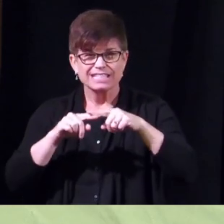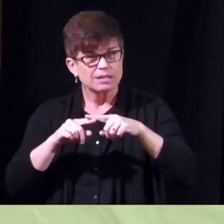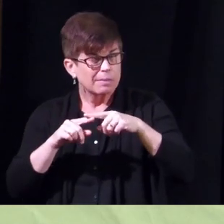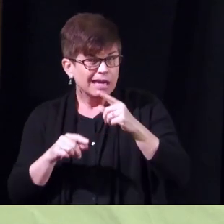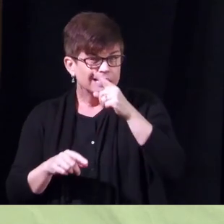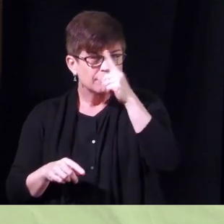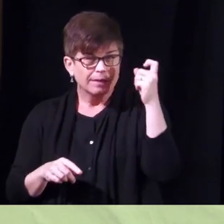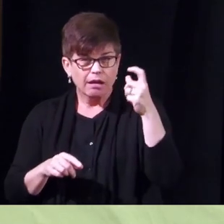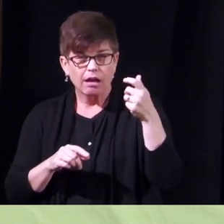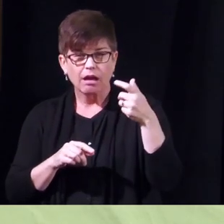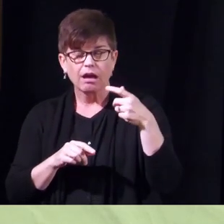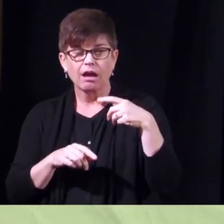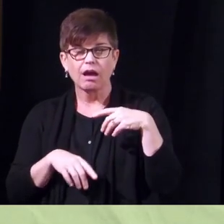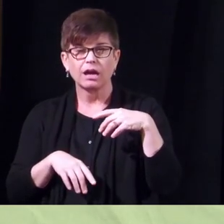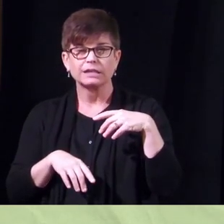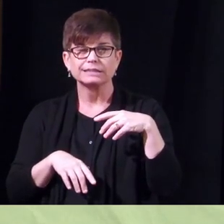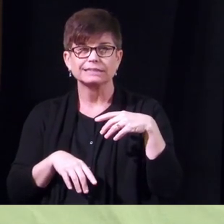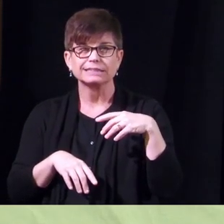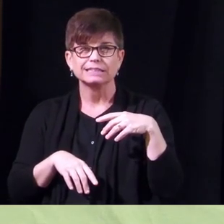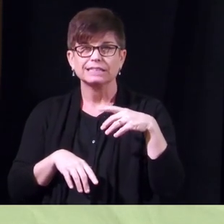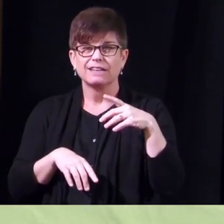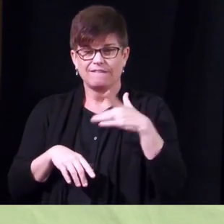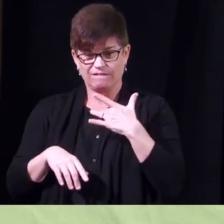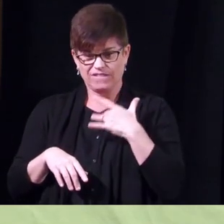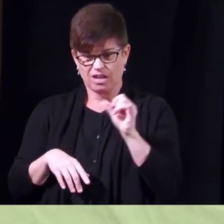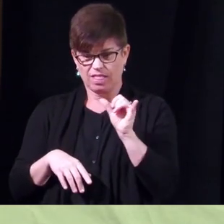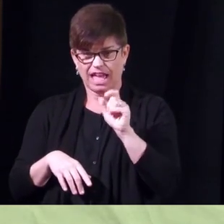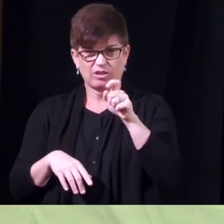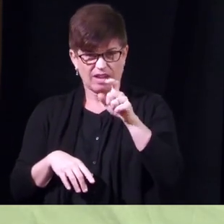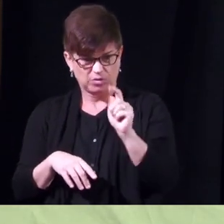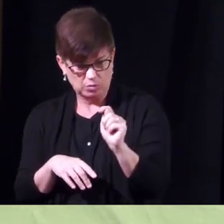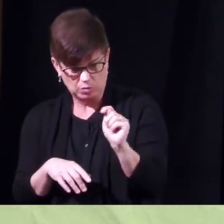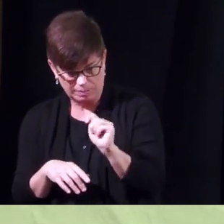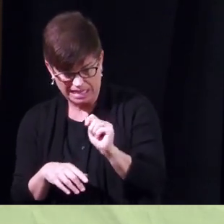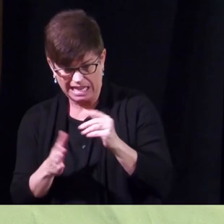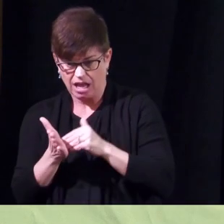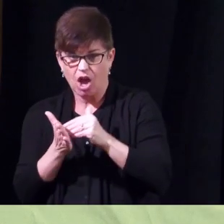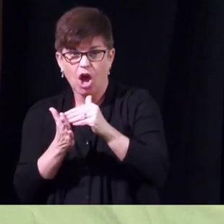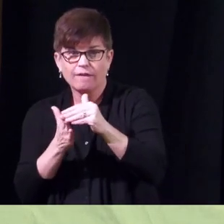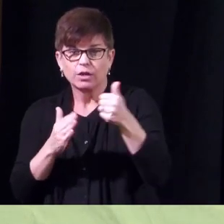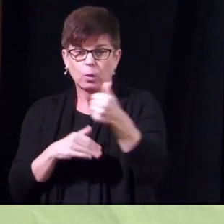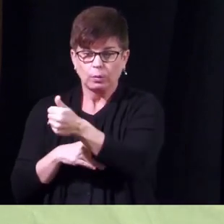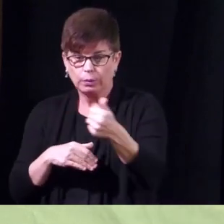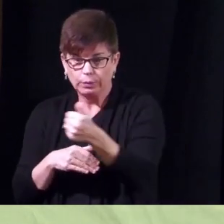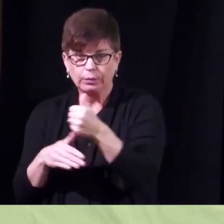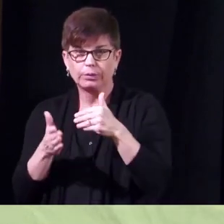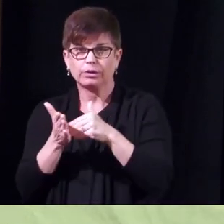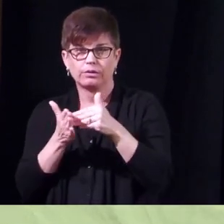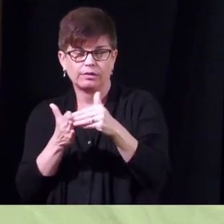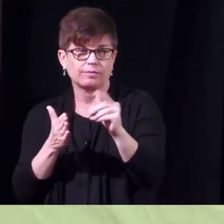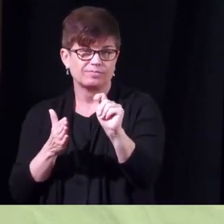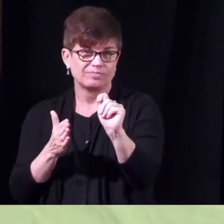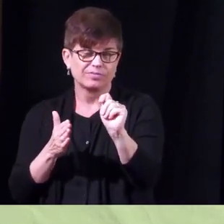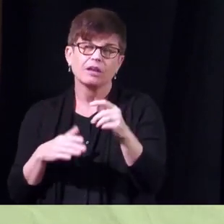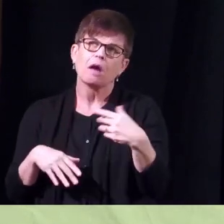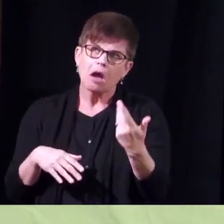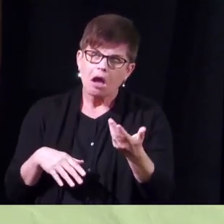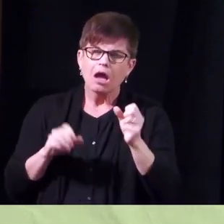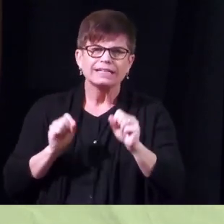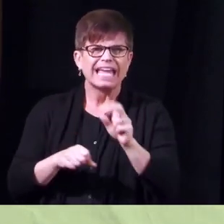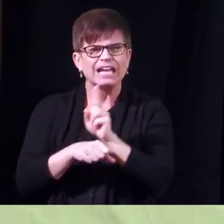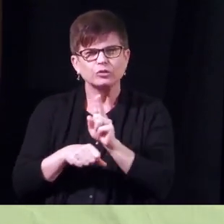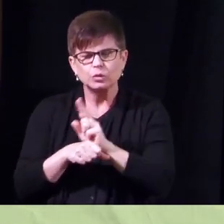overactive bladder and urge incontinence then we use those methods that i was saying which is basically medication